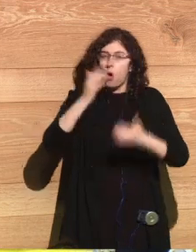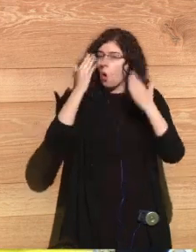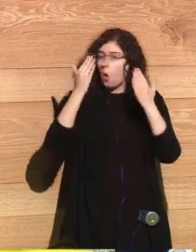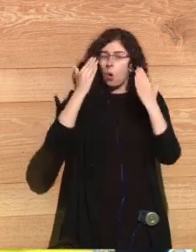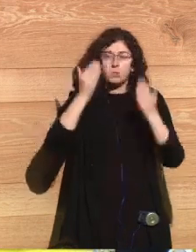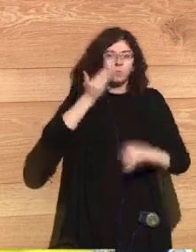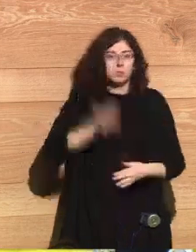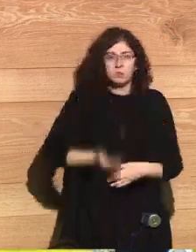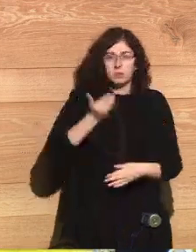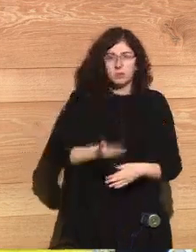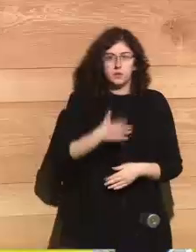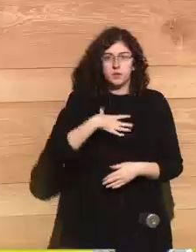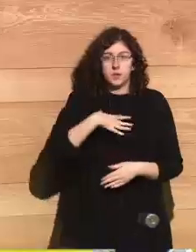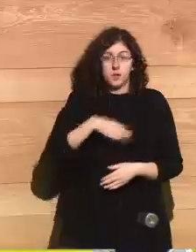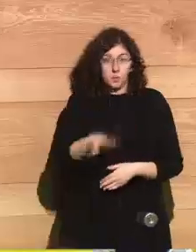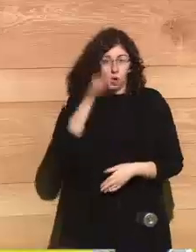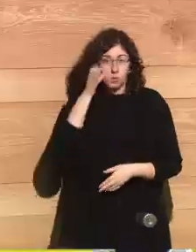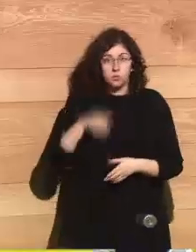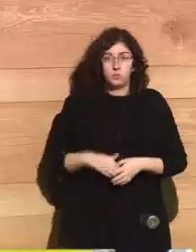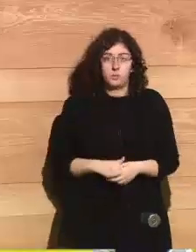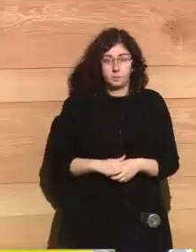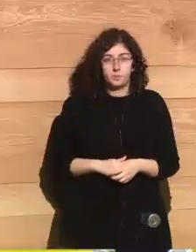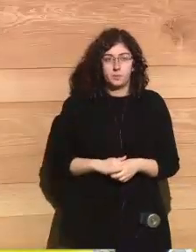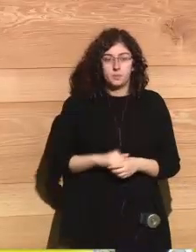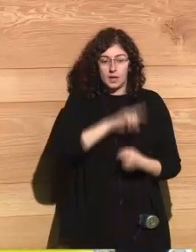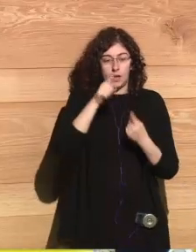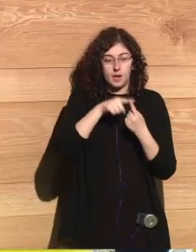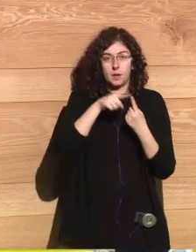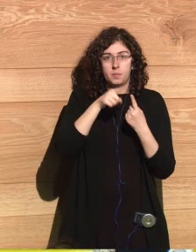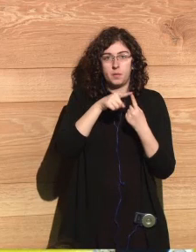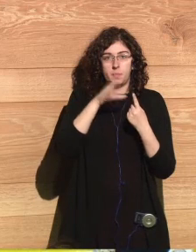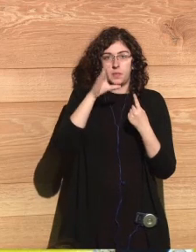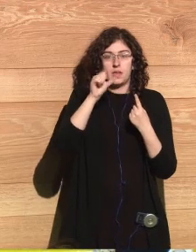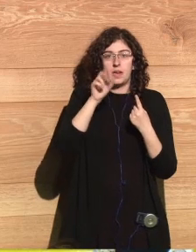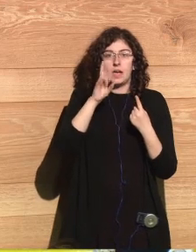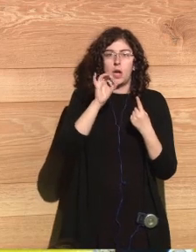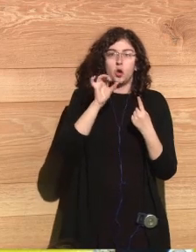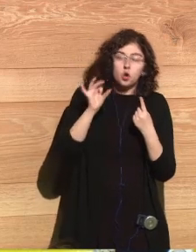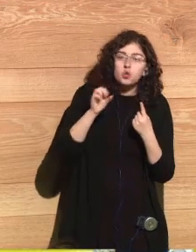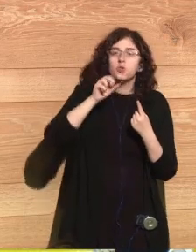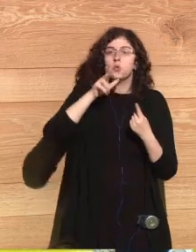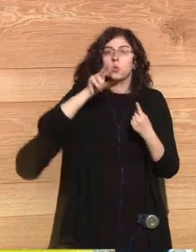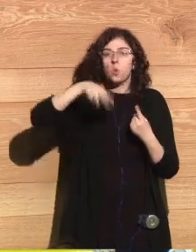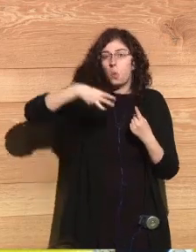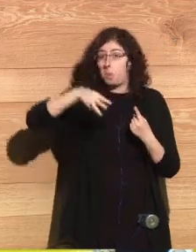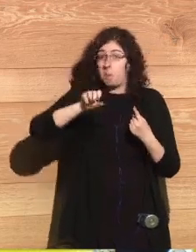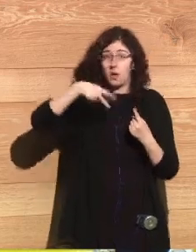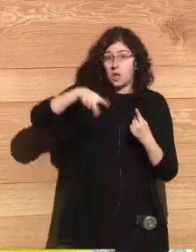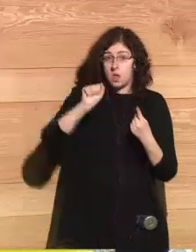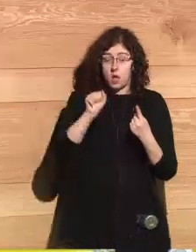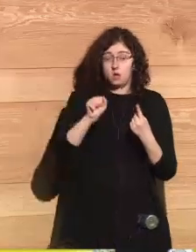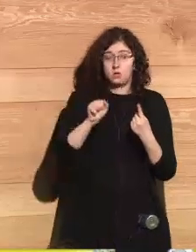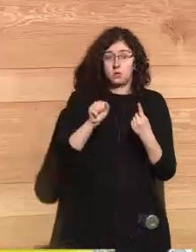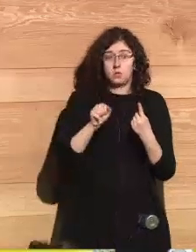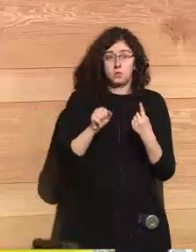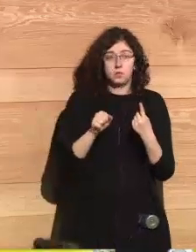white and hope made it that that's actually a huge honor for us to be able to listen to to their words so we are going to listen to Carlos Manon first